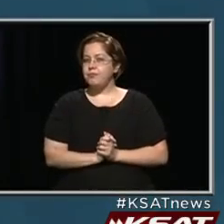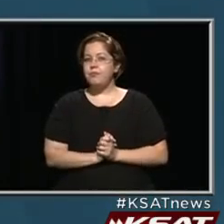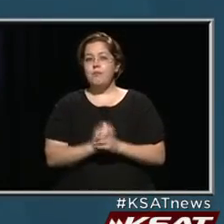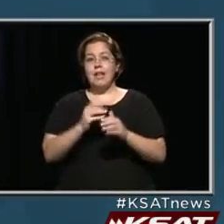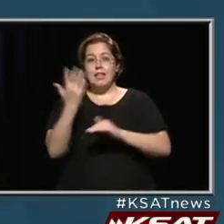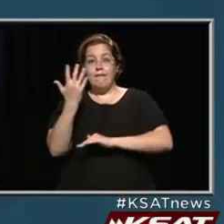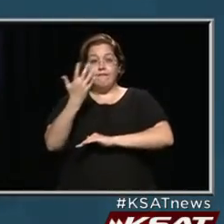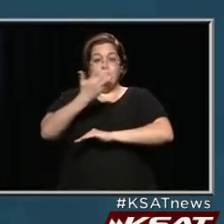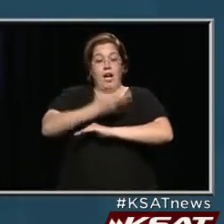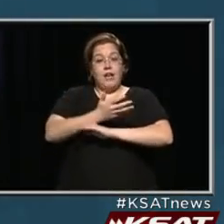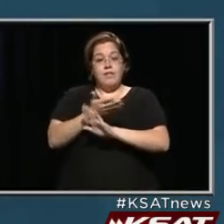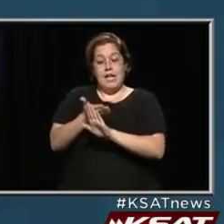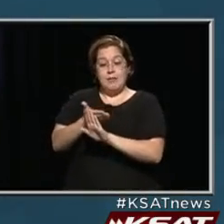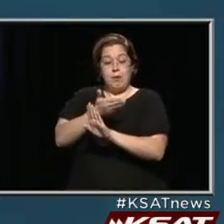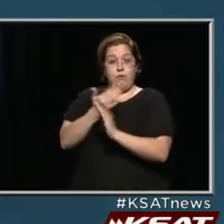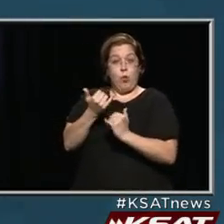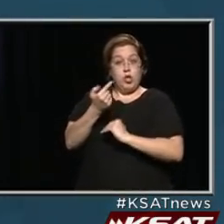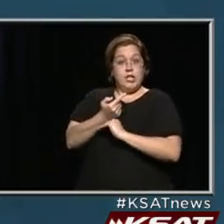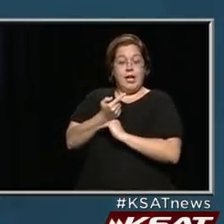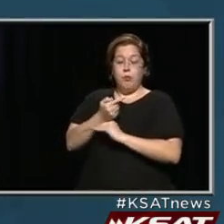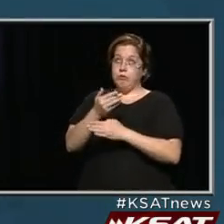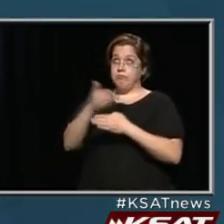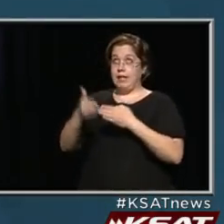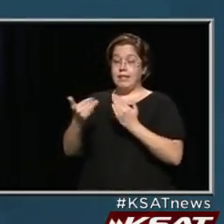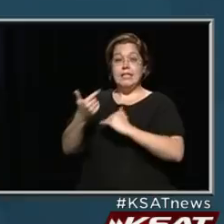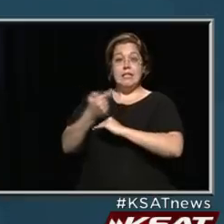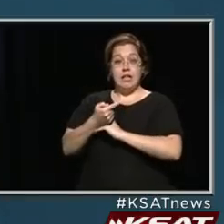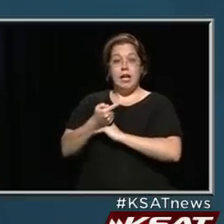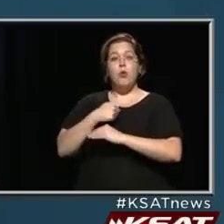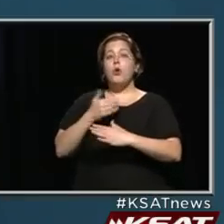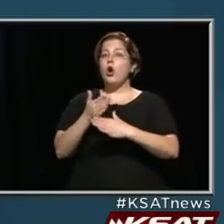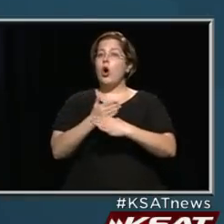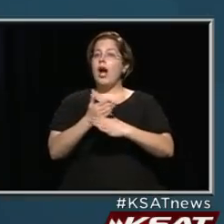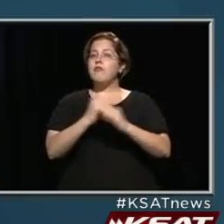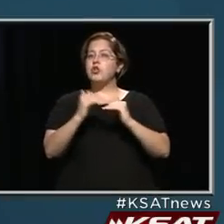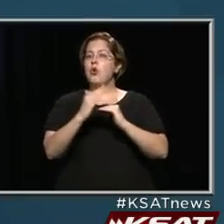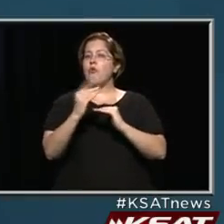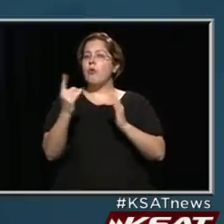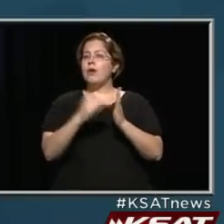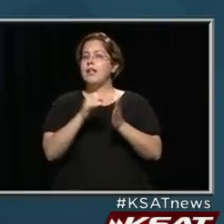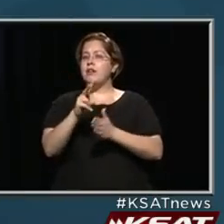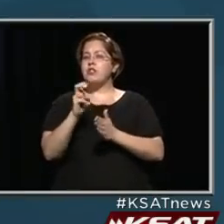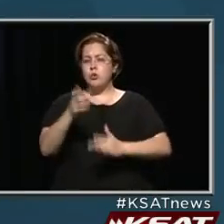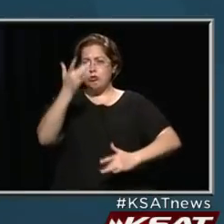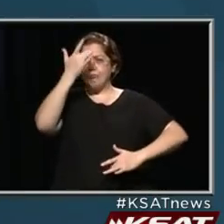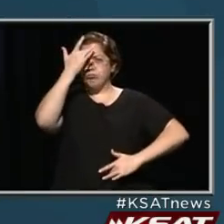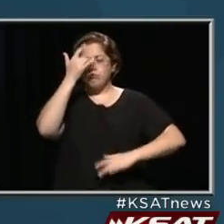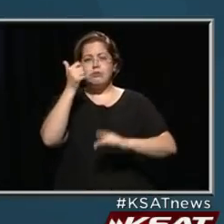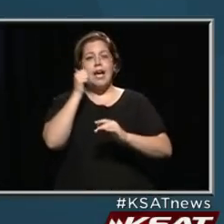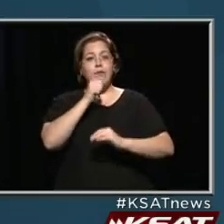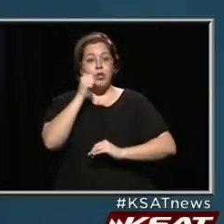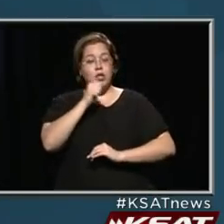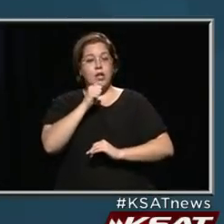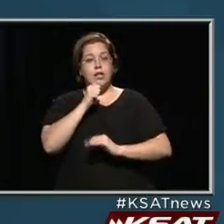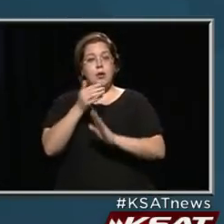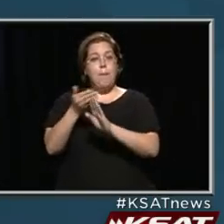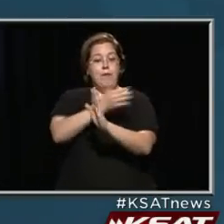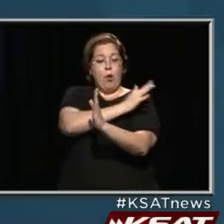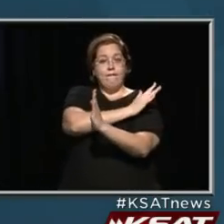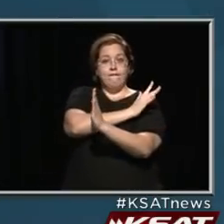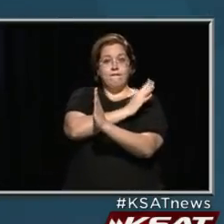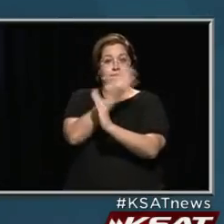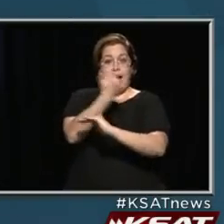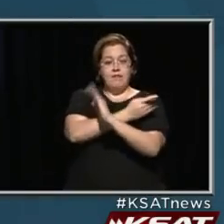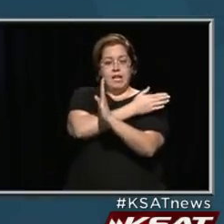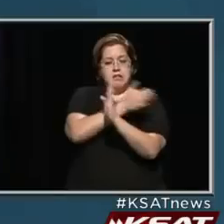the five days prior to today, ending today, we're averaging over 1,200 cases a day. The previous five days,